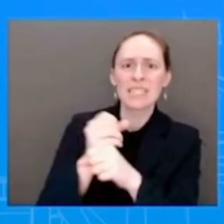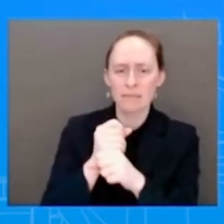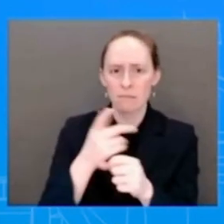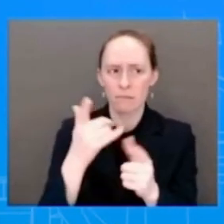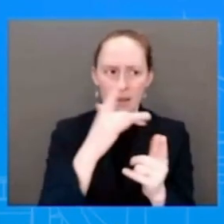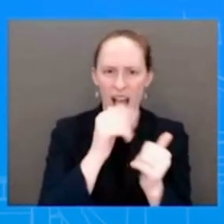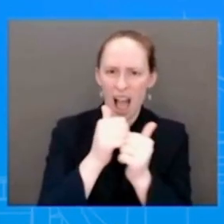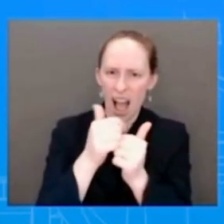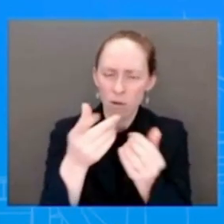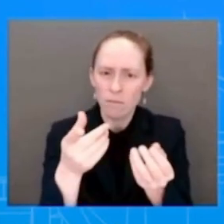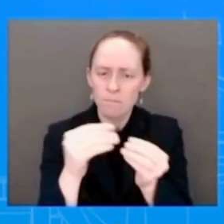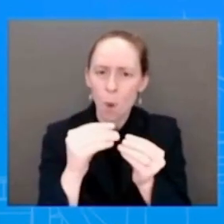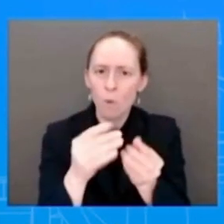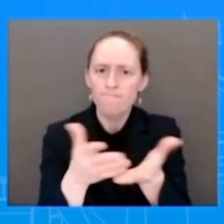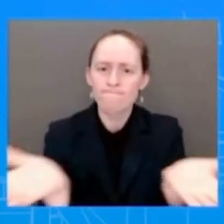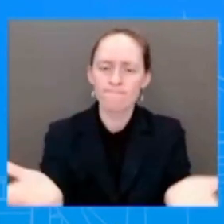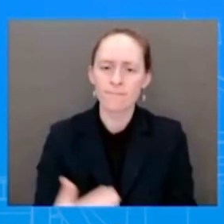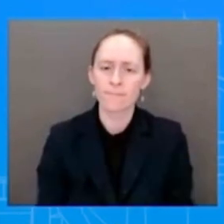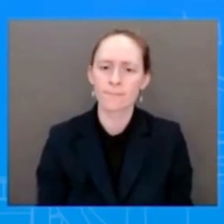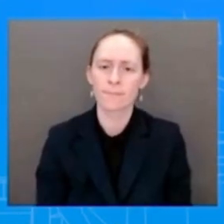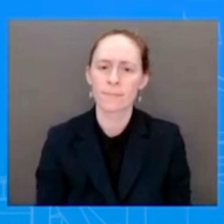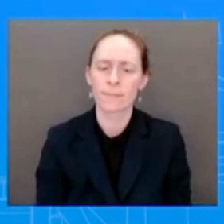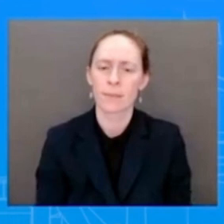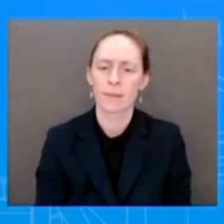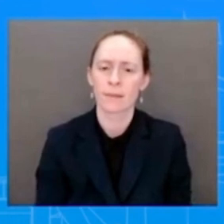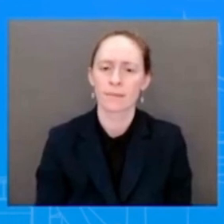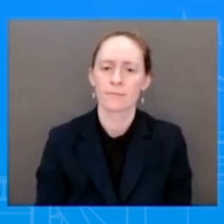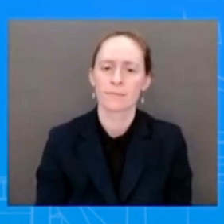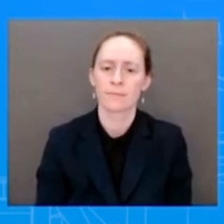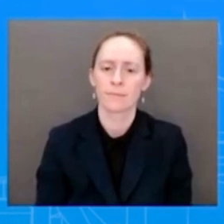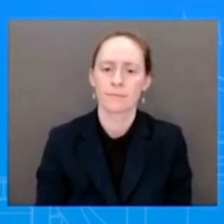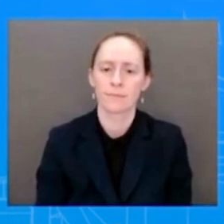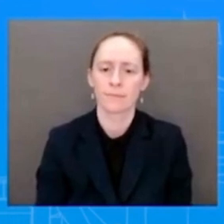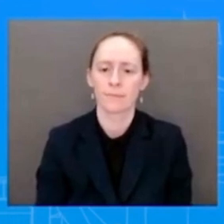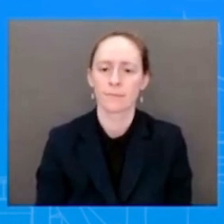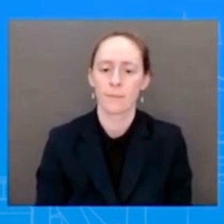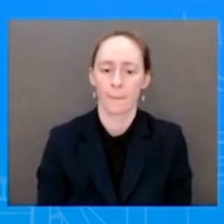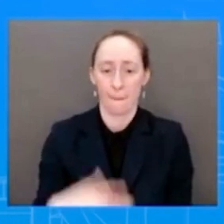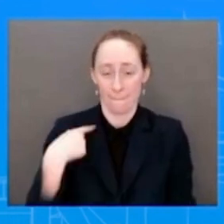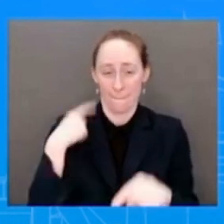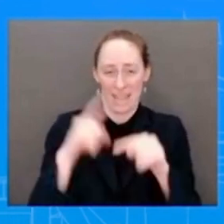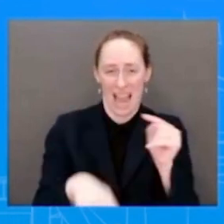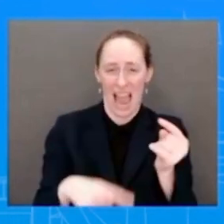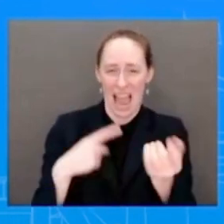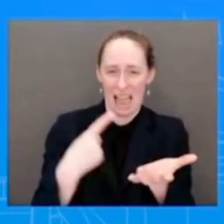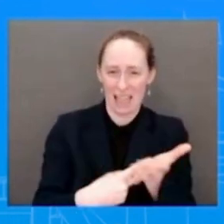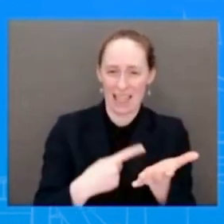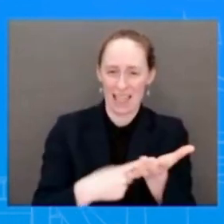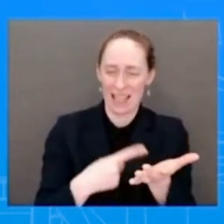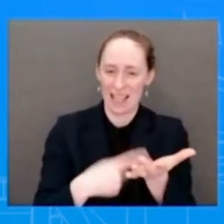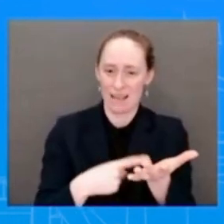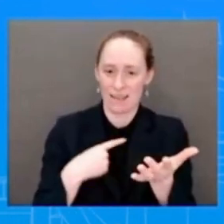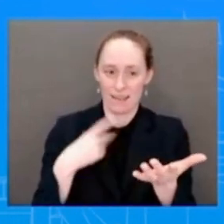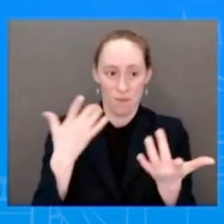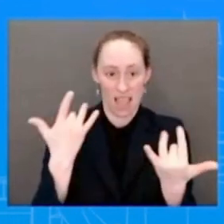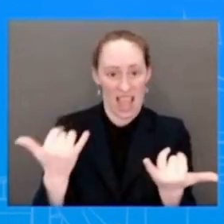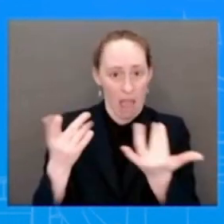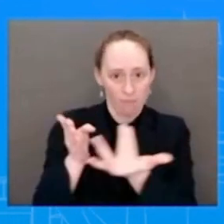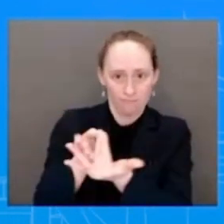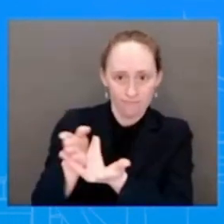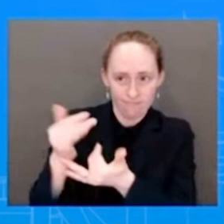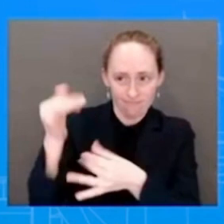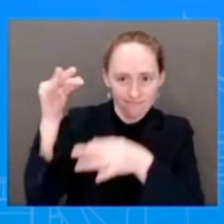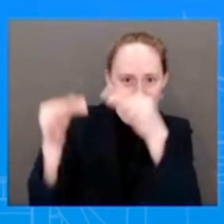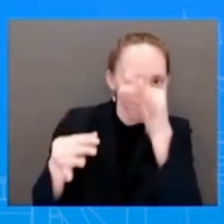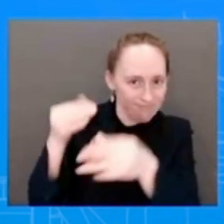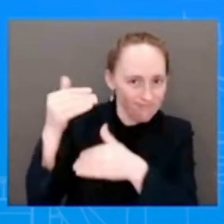I'm not going to comment on pending litigation, and, of course, I direct you to the Department of Justice to talk more about that. But I do